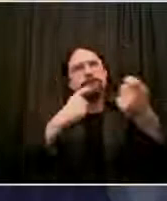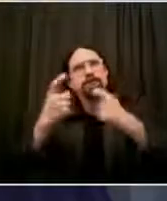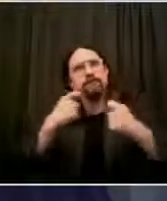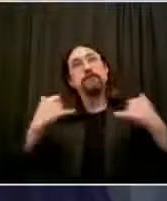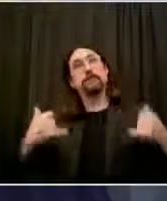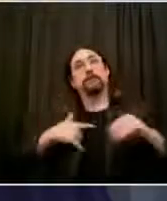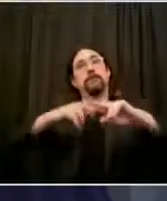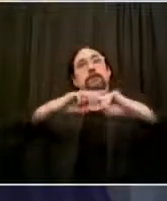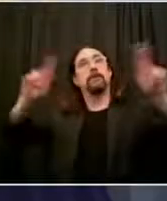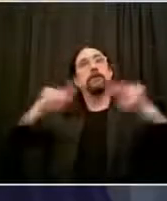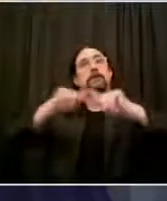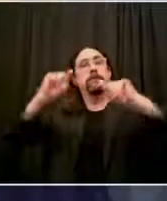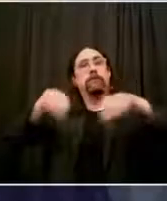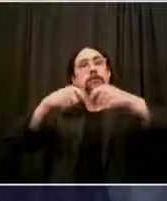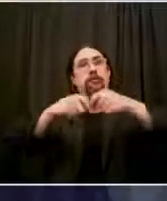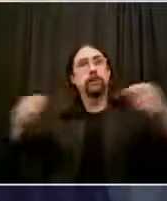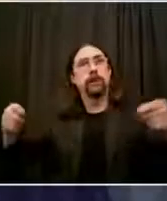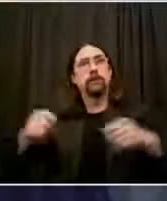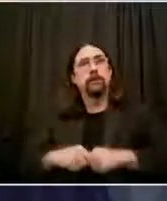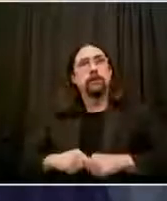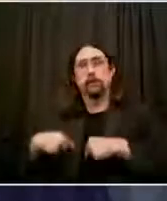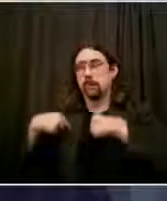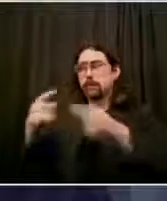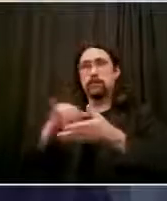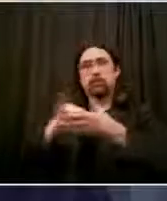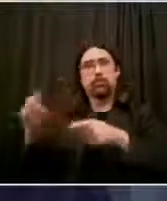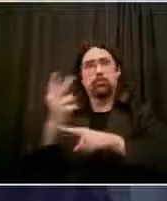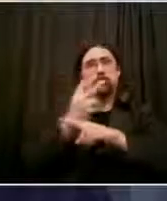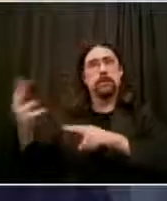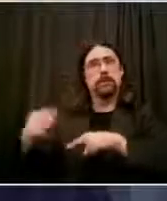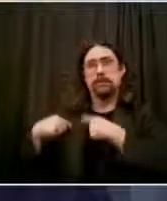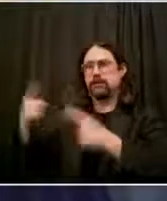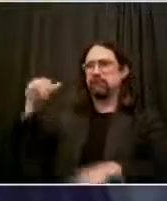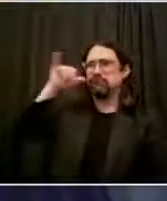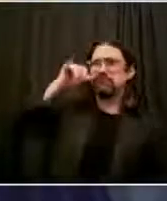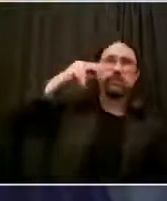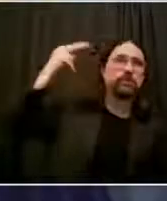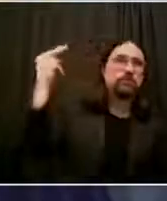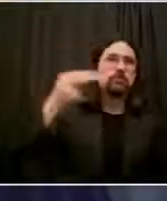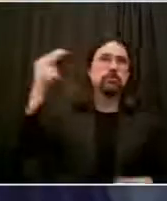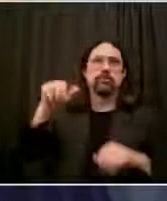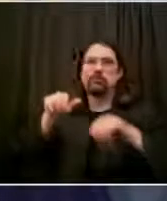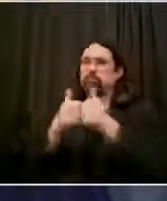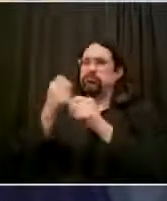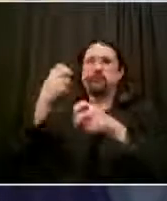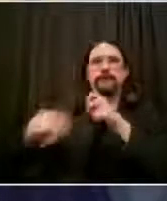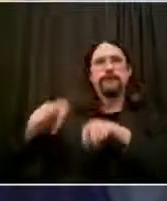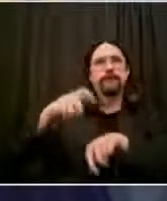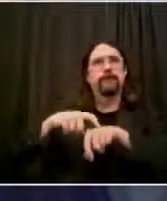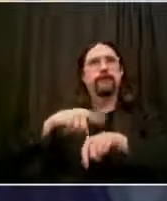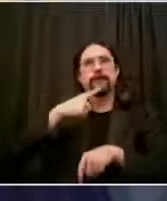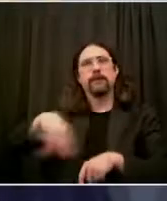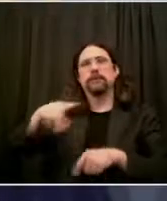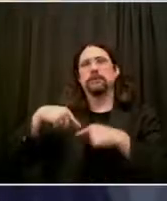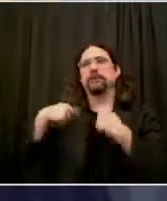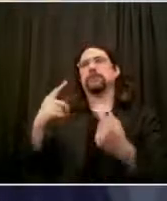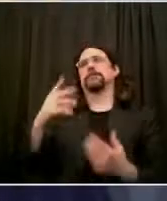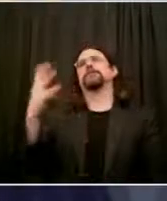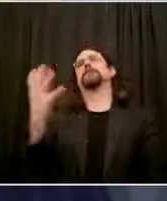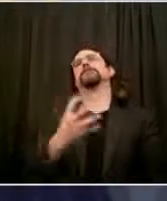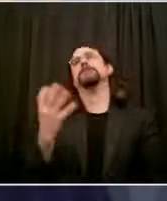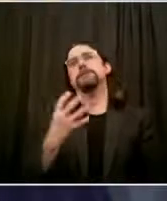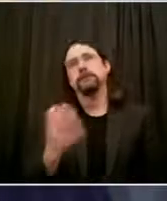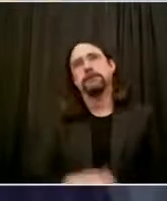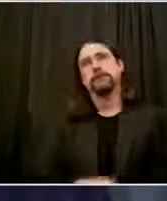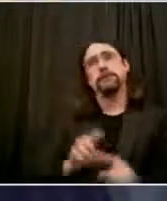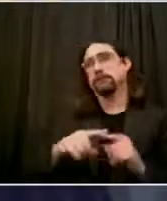difficult moment in the history of New York City. But I stand up here every day with faith, and I'll tell you why. Because I know the people of this city. I just do.